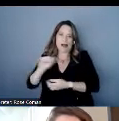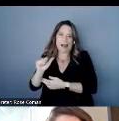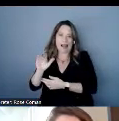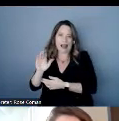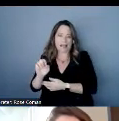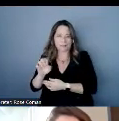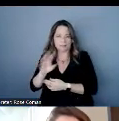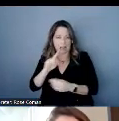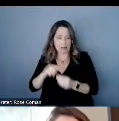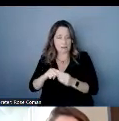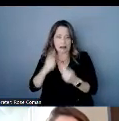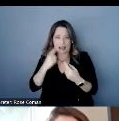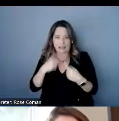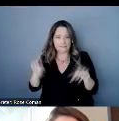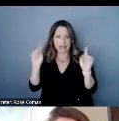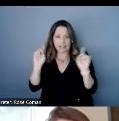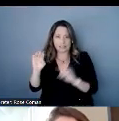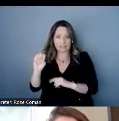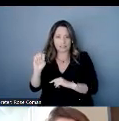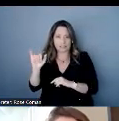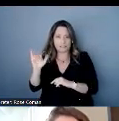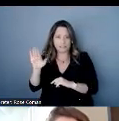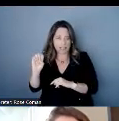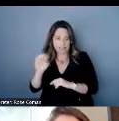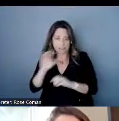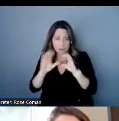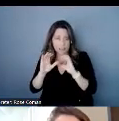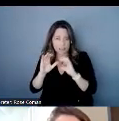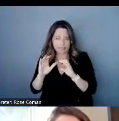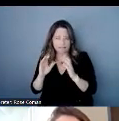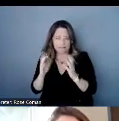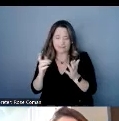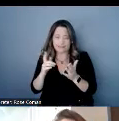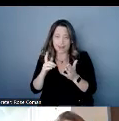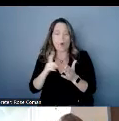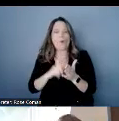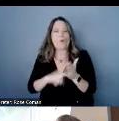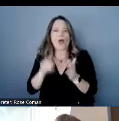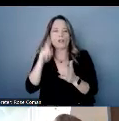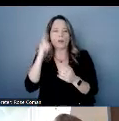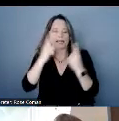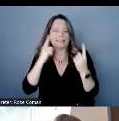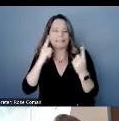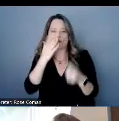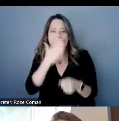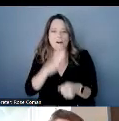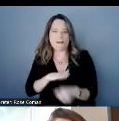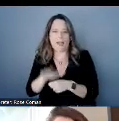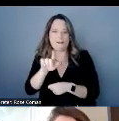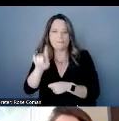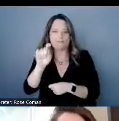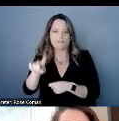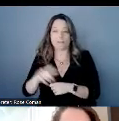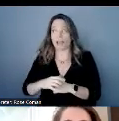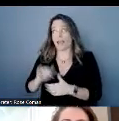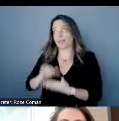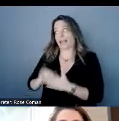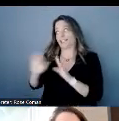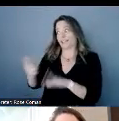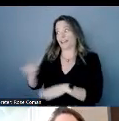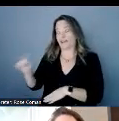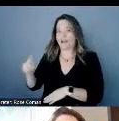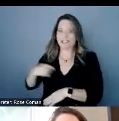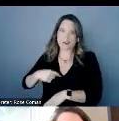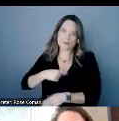considered good enough that's a great question and you know you guys discuss it we discuss it all the